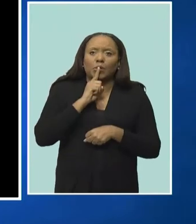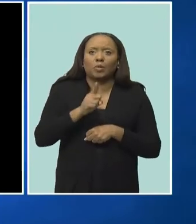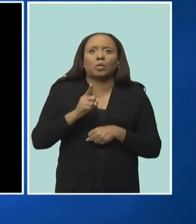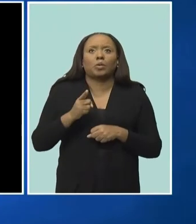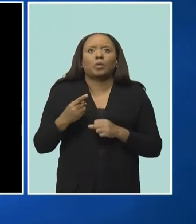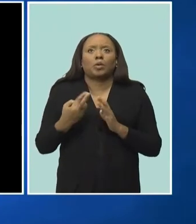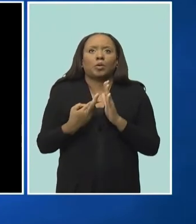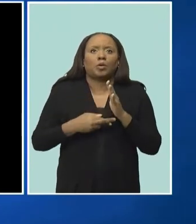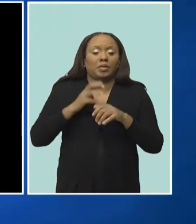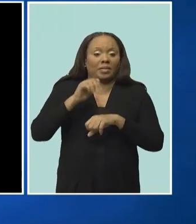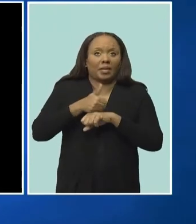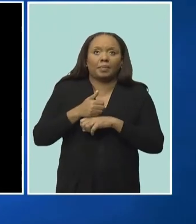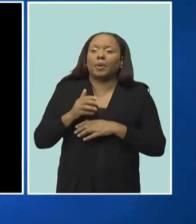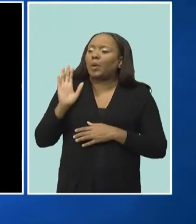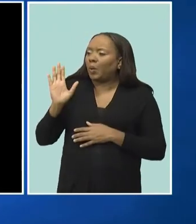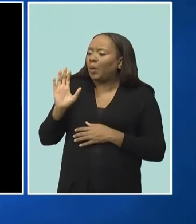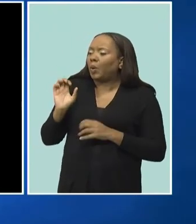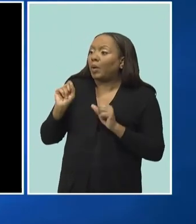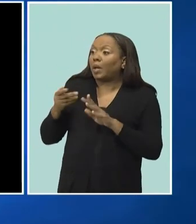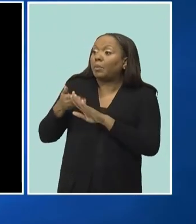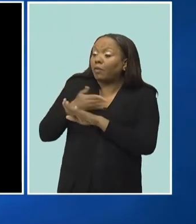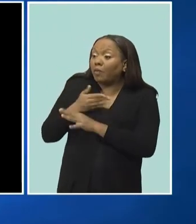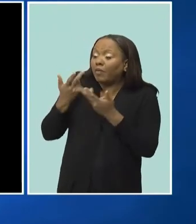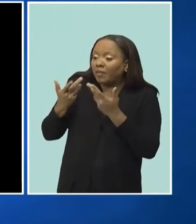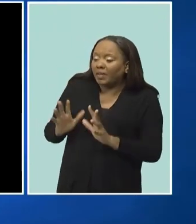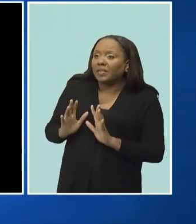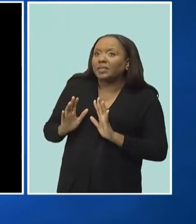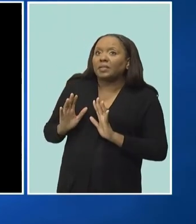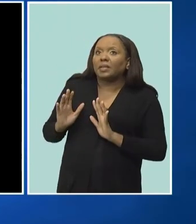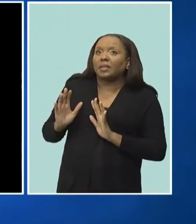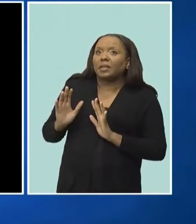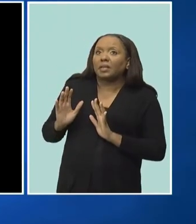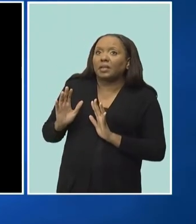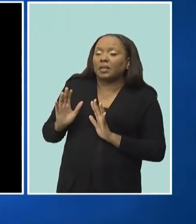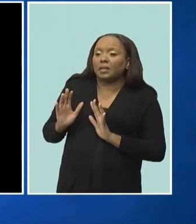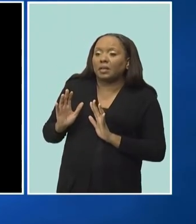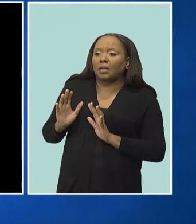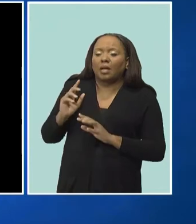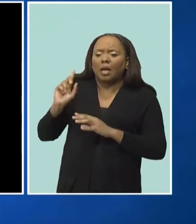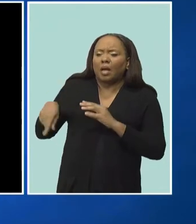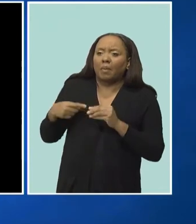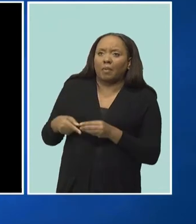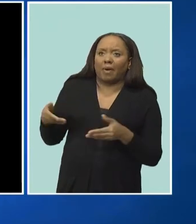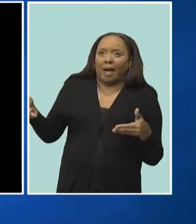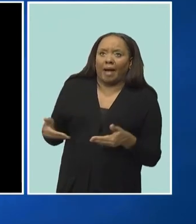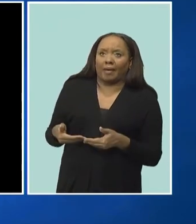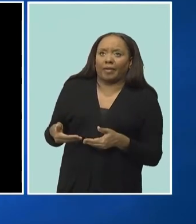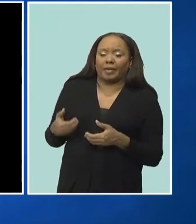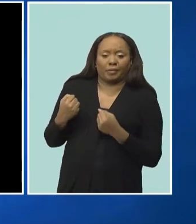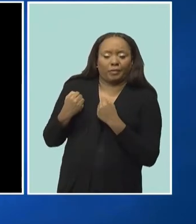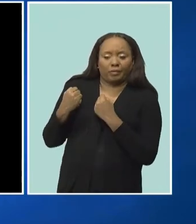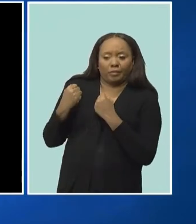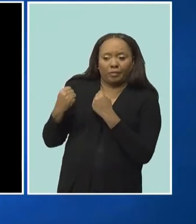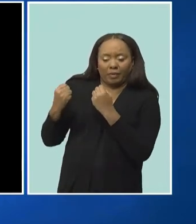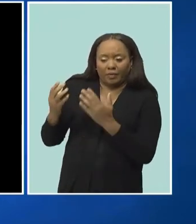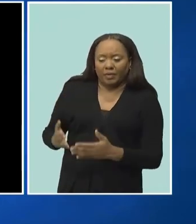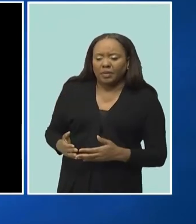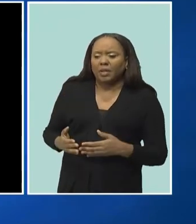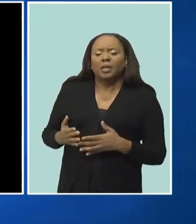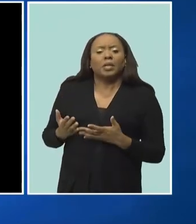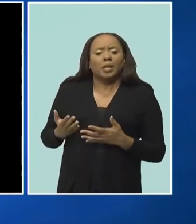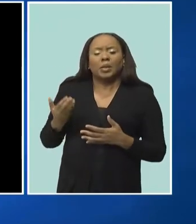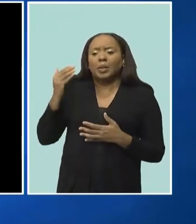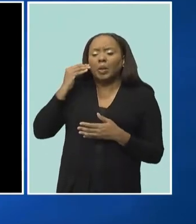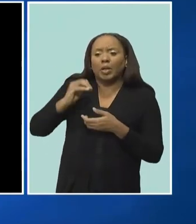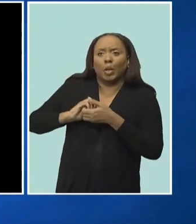Okay, I just want to know quickly before we go, in terms of your hiring practices going forward now as owners, given